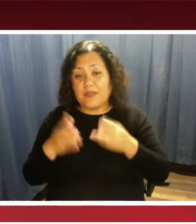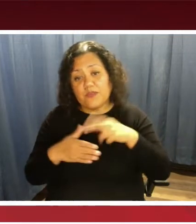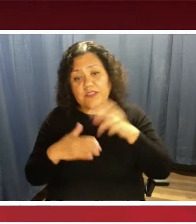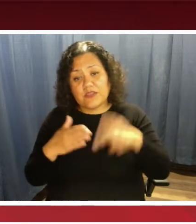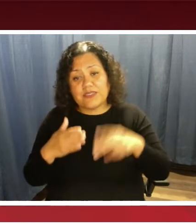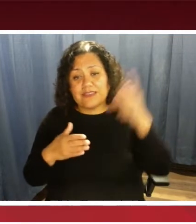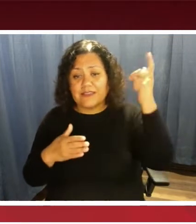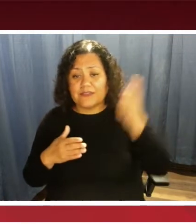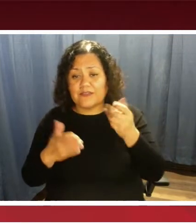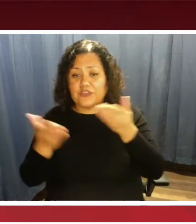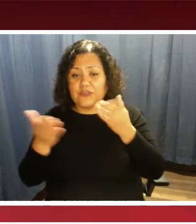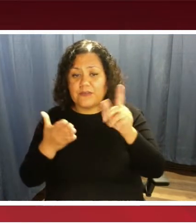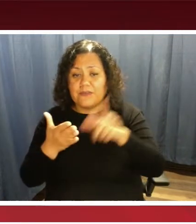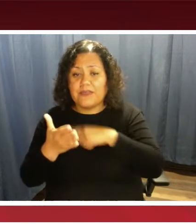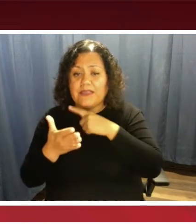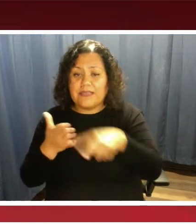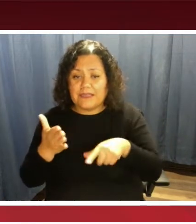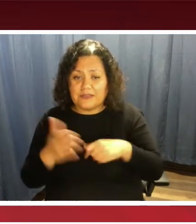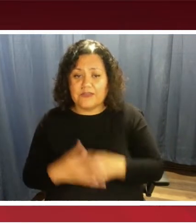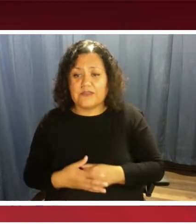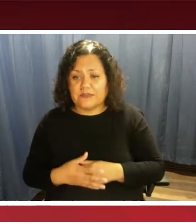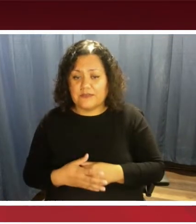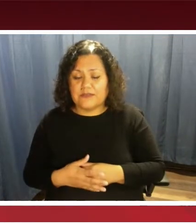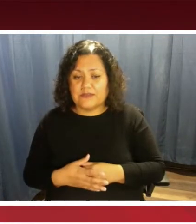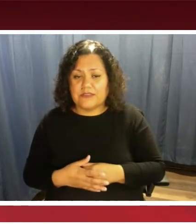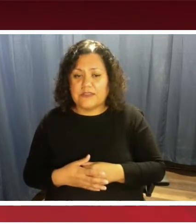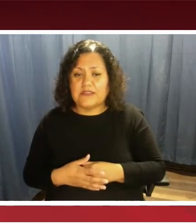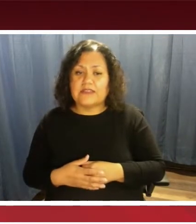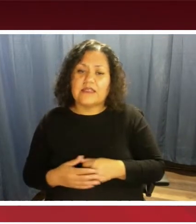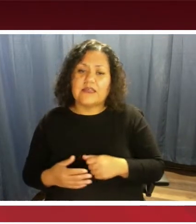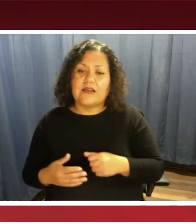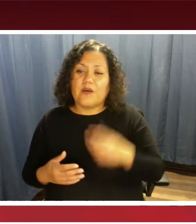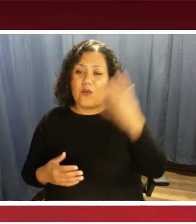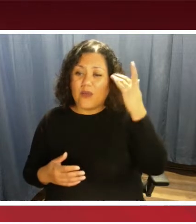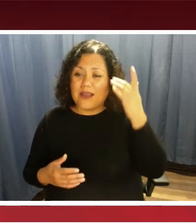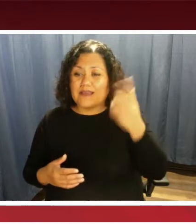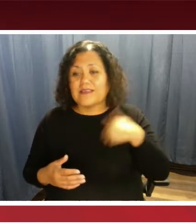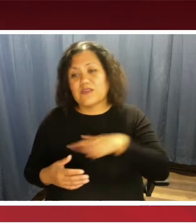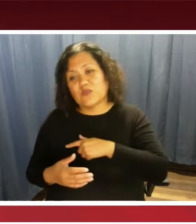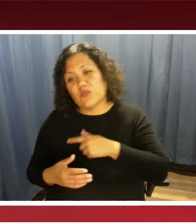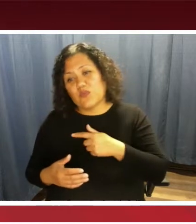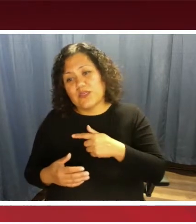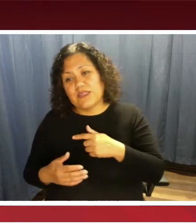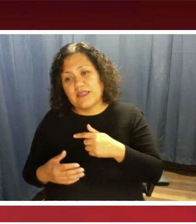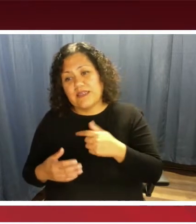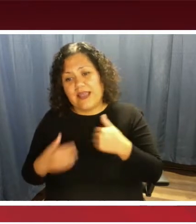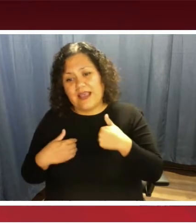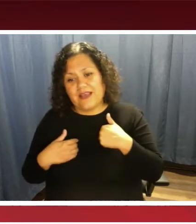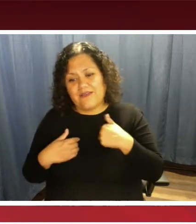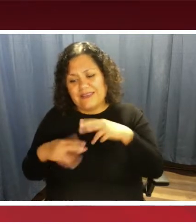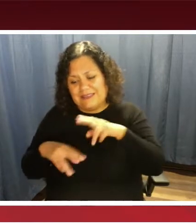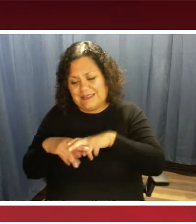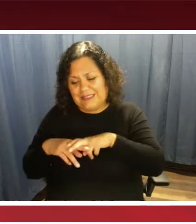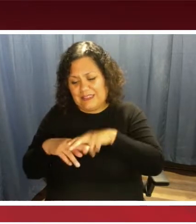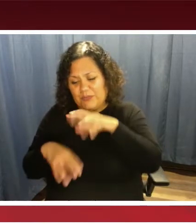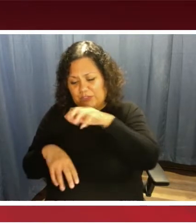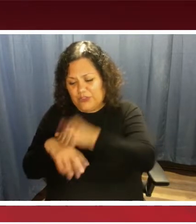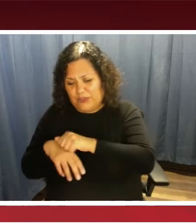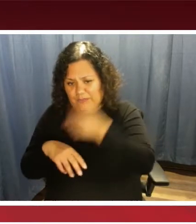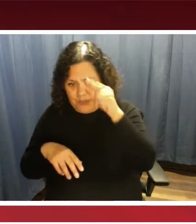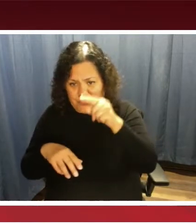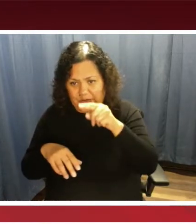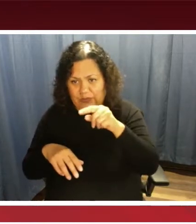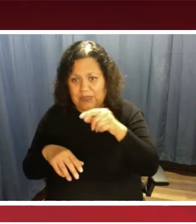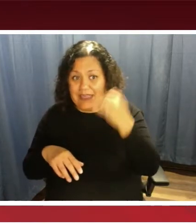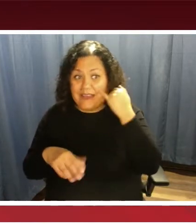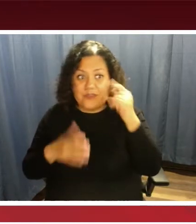subscription service being revoked. The reason is that you have a seat reserved on a van. If you cancel, then